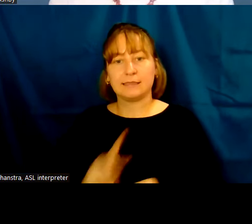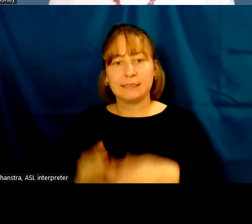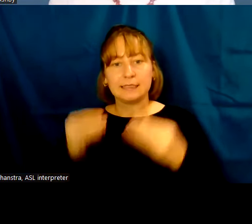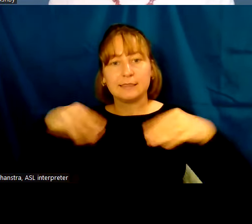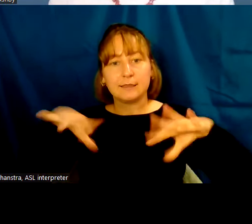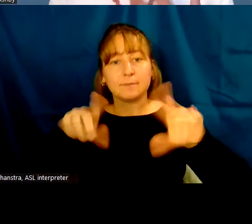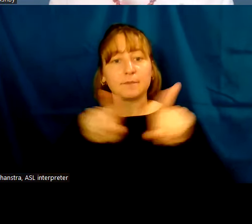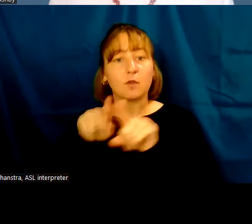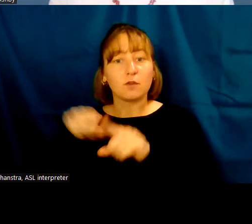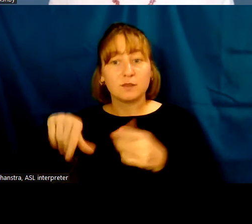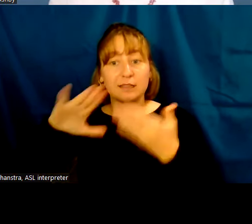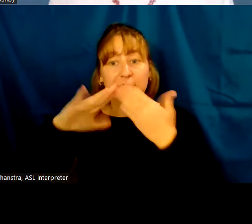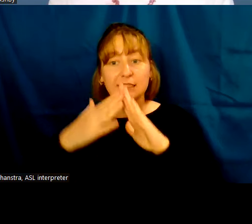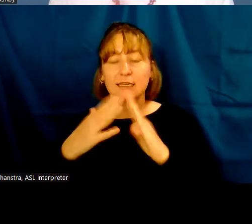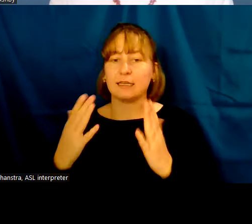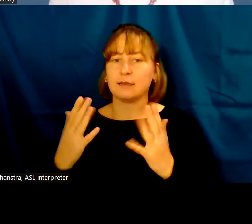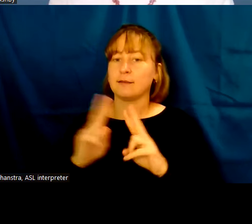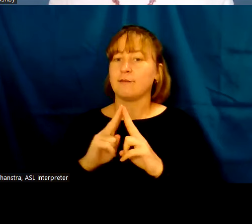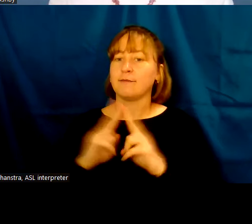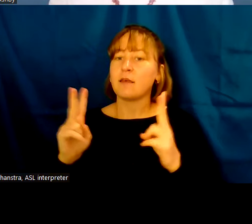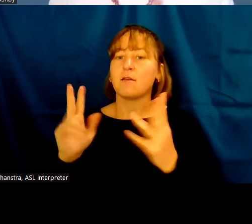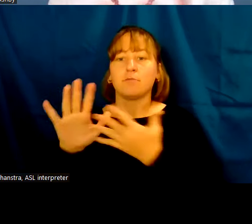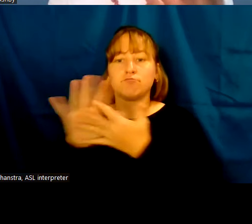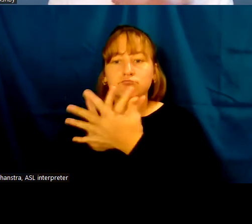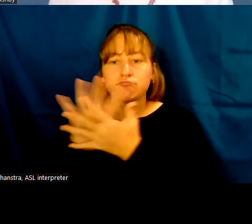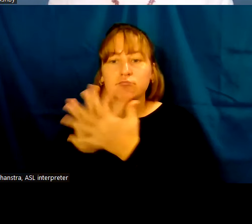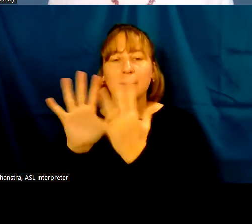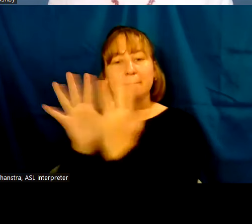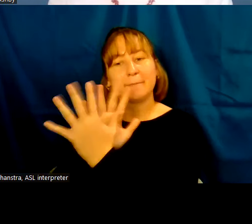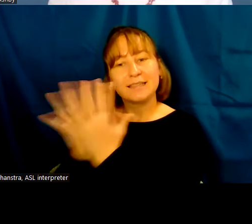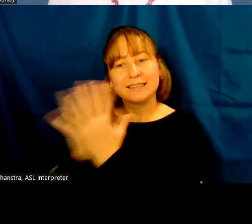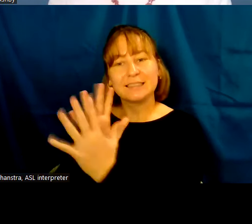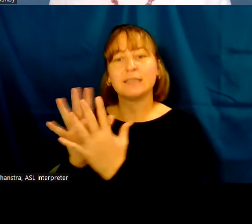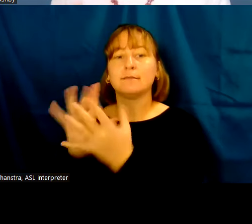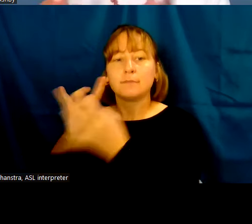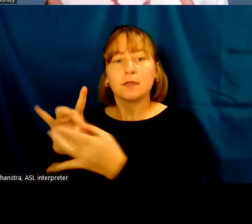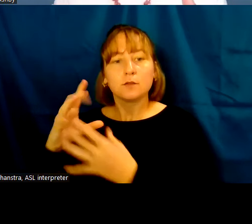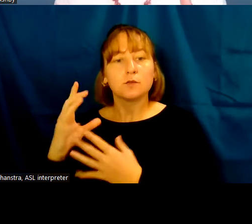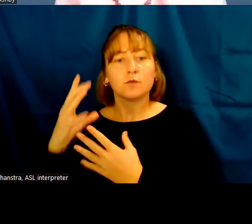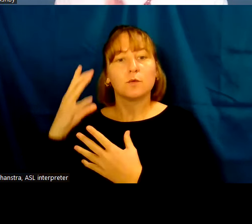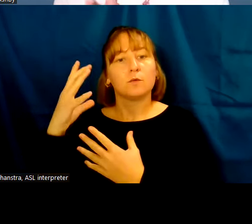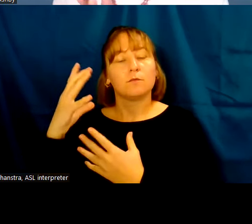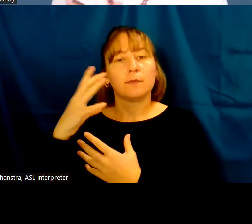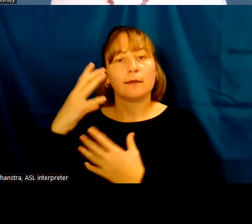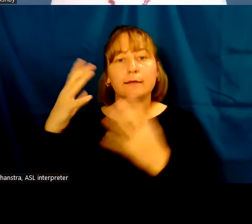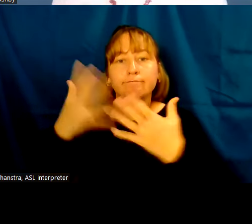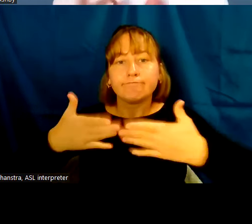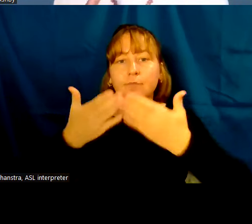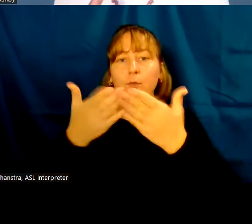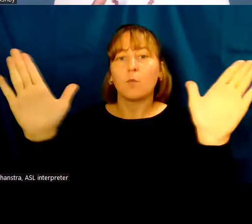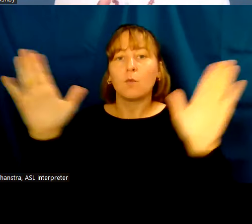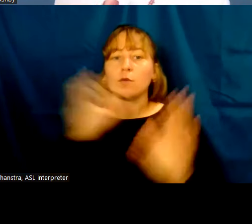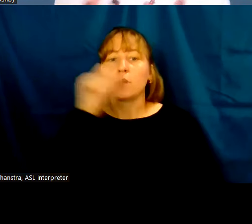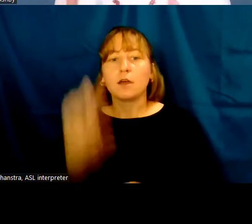very cosmopolitan and very much connected to the wider ancient world. And so in the royal